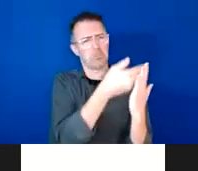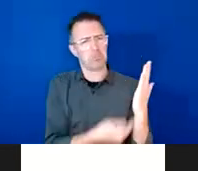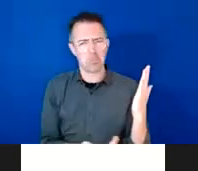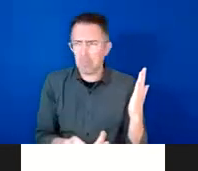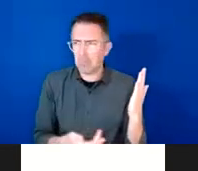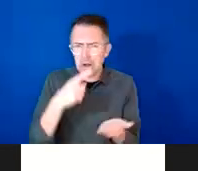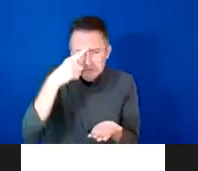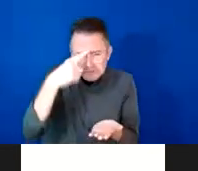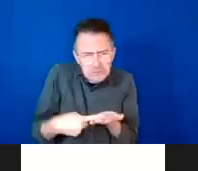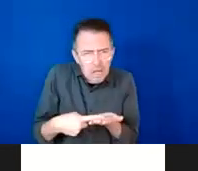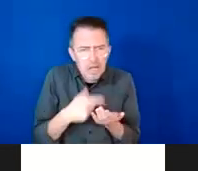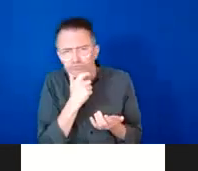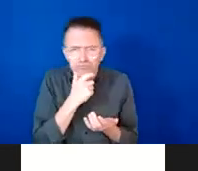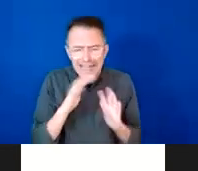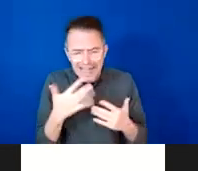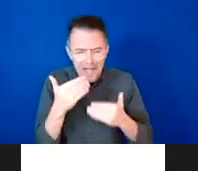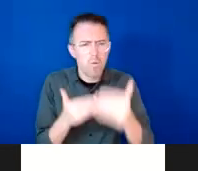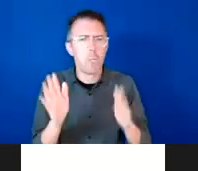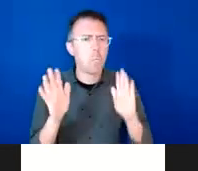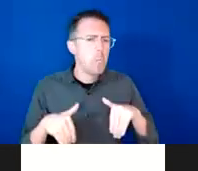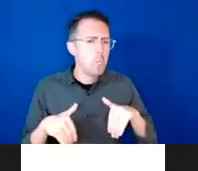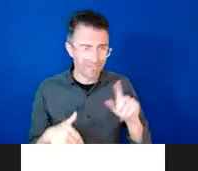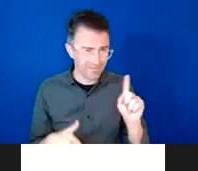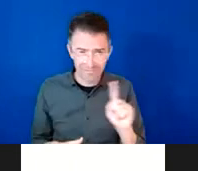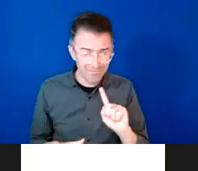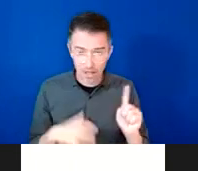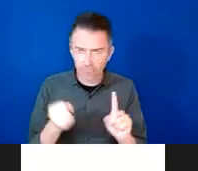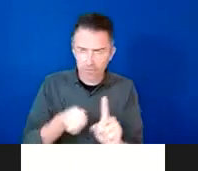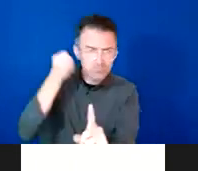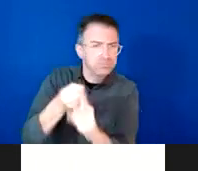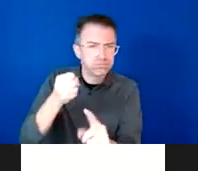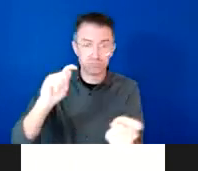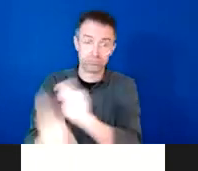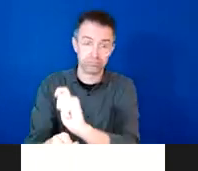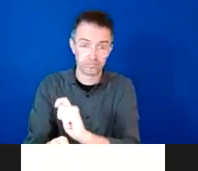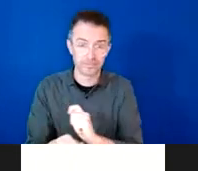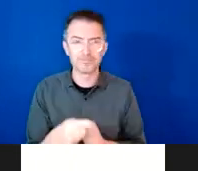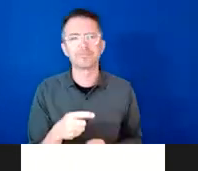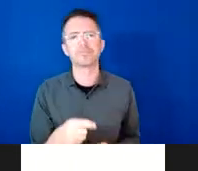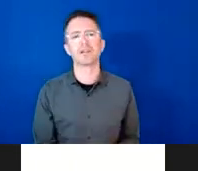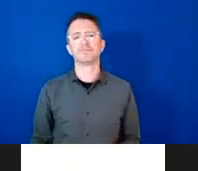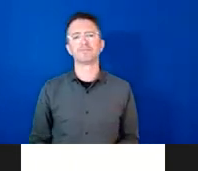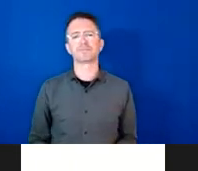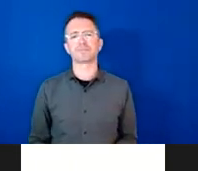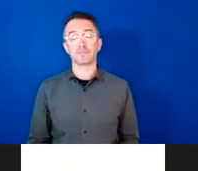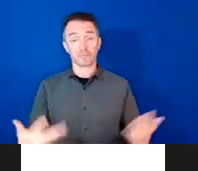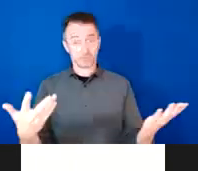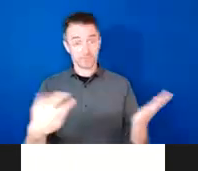peer-to-peer exchange and review so